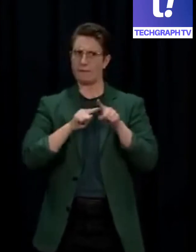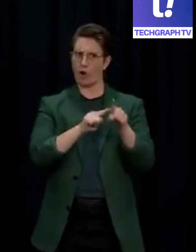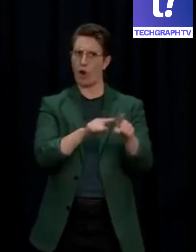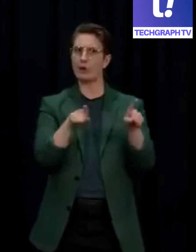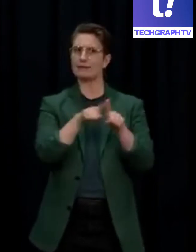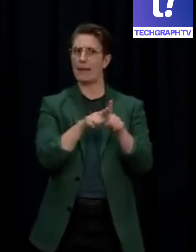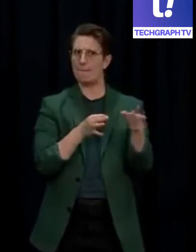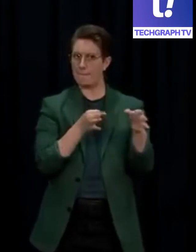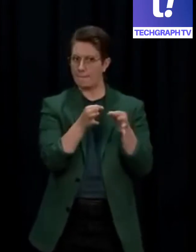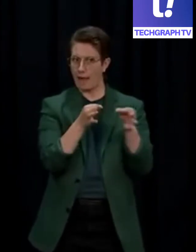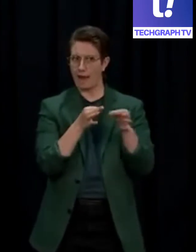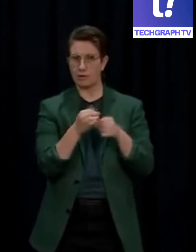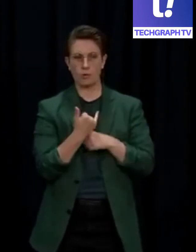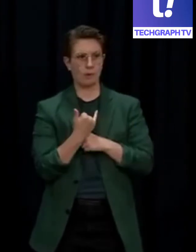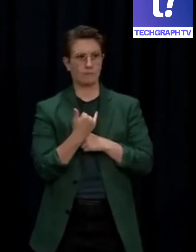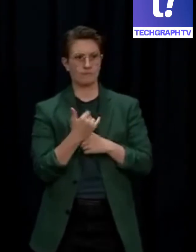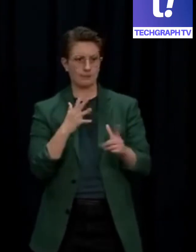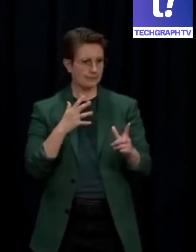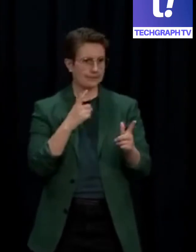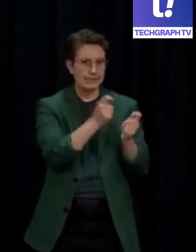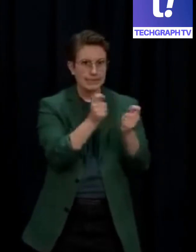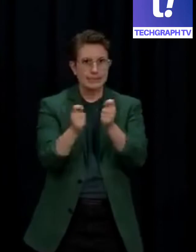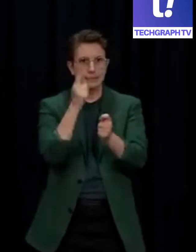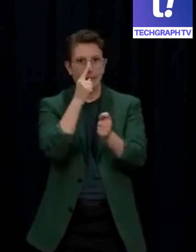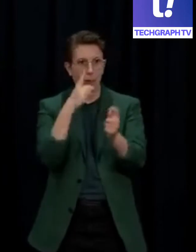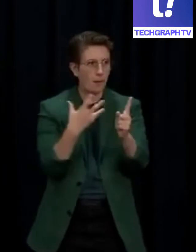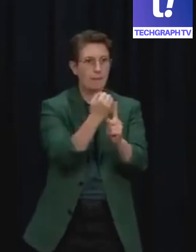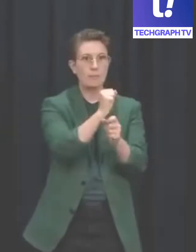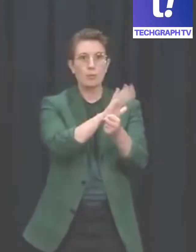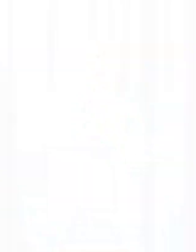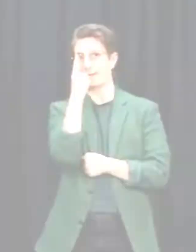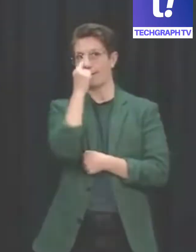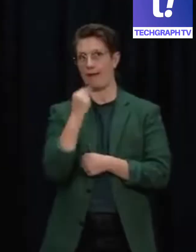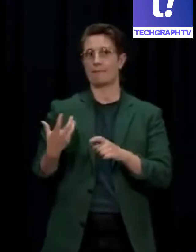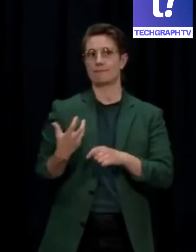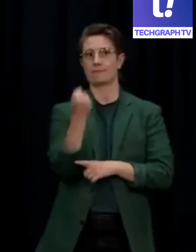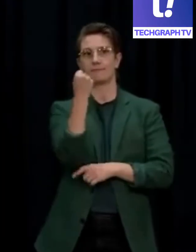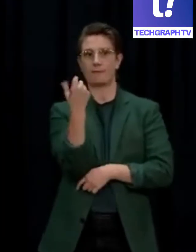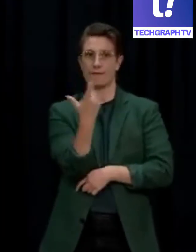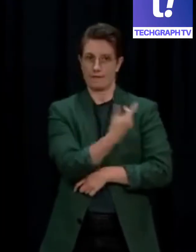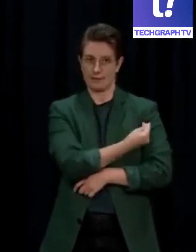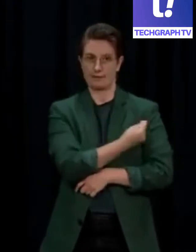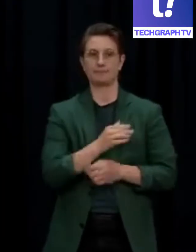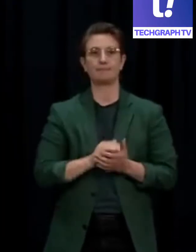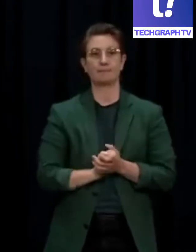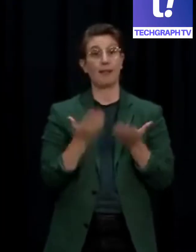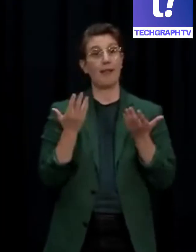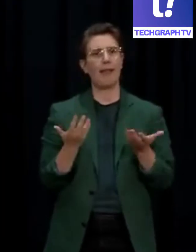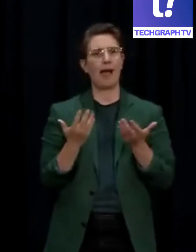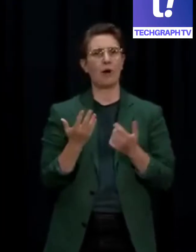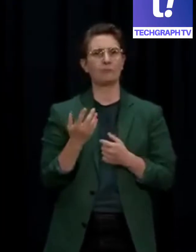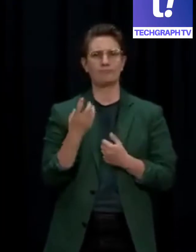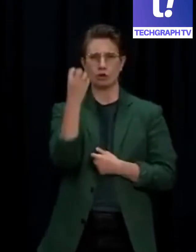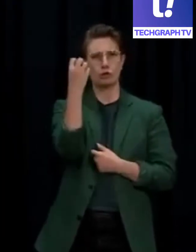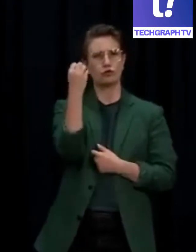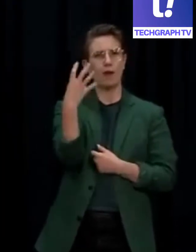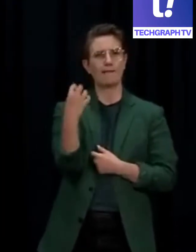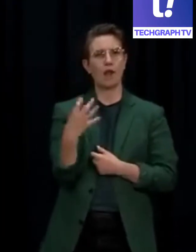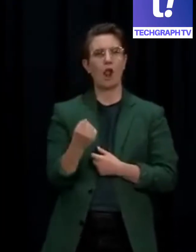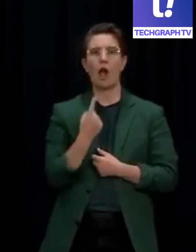isolate cases and contacts in order to slow the spread. Every region in New Zealand, as I said, will